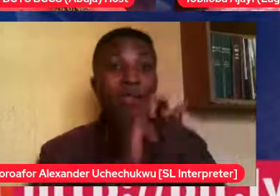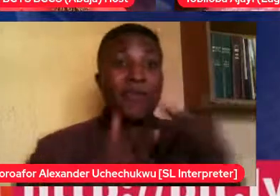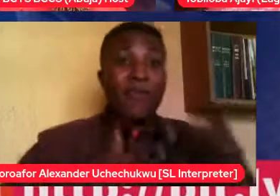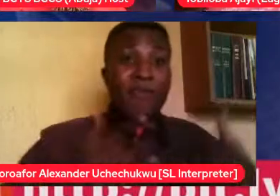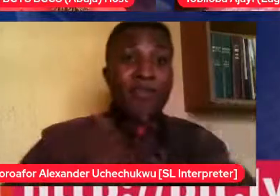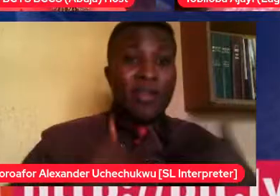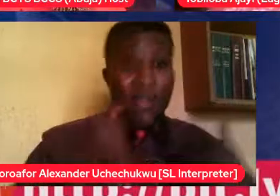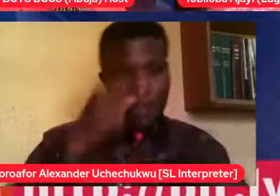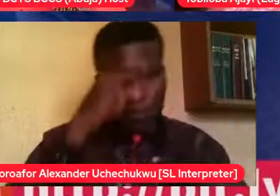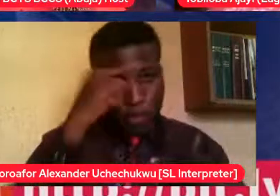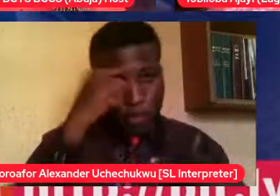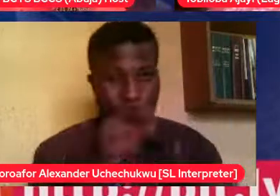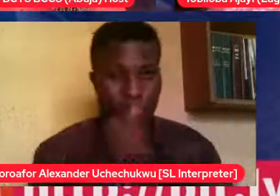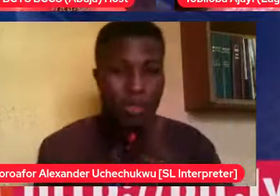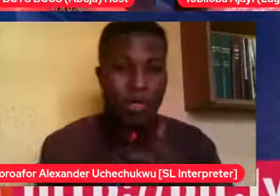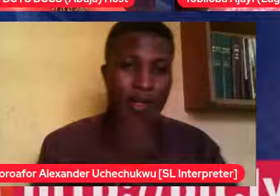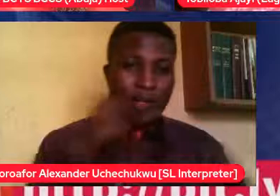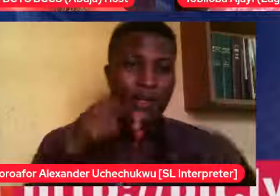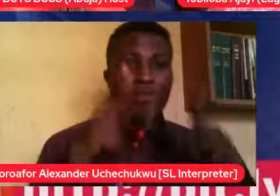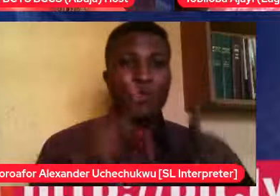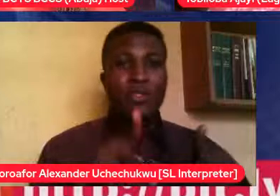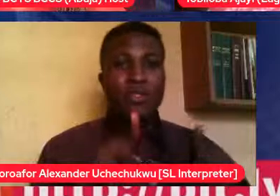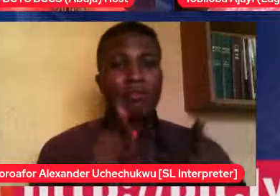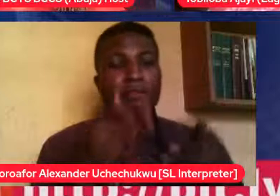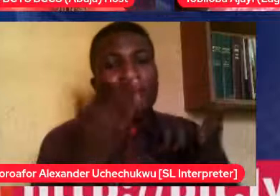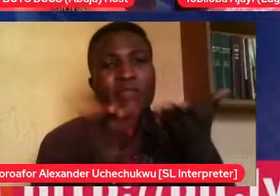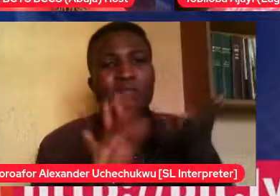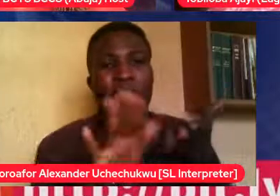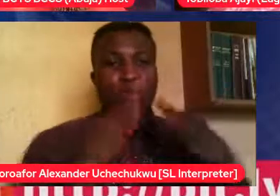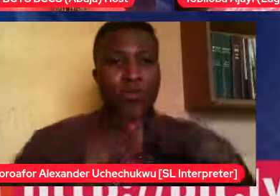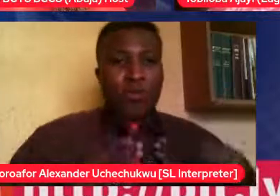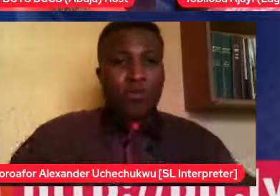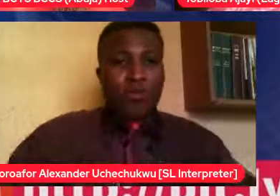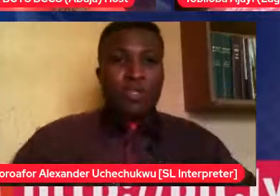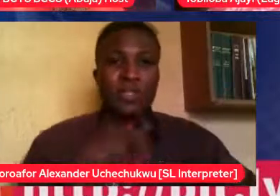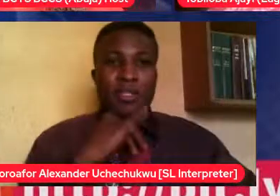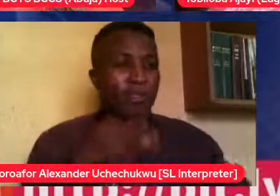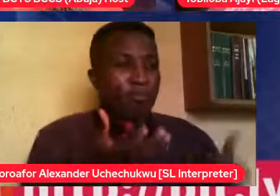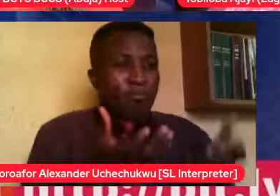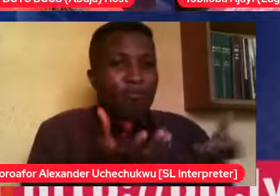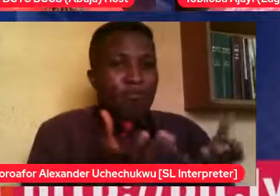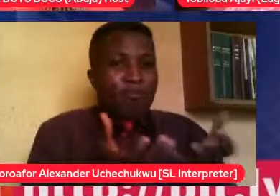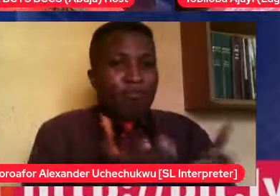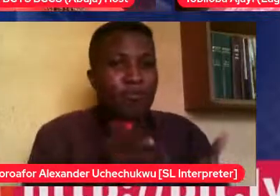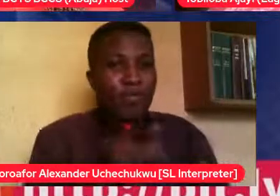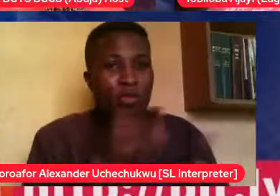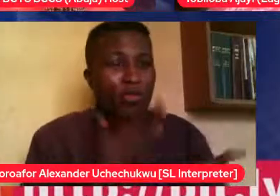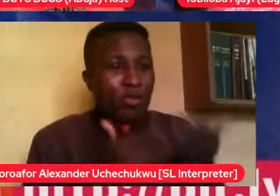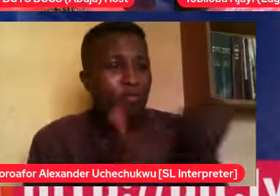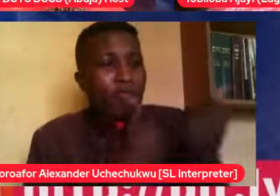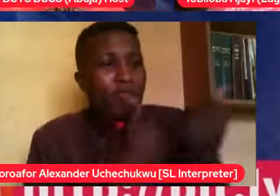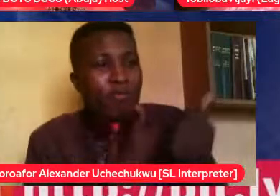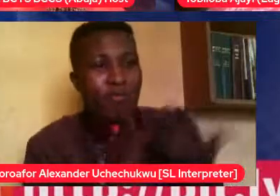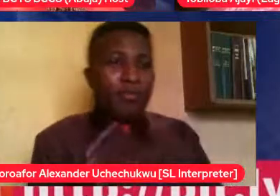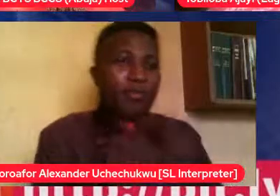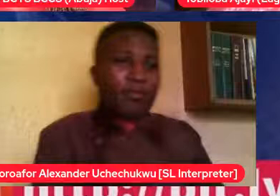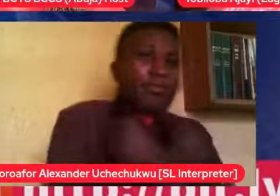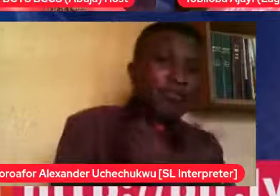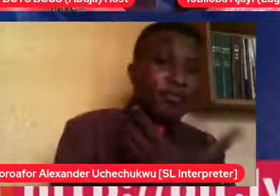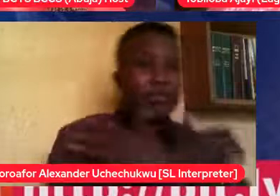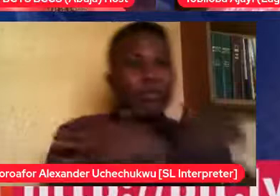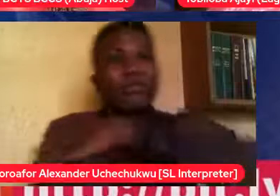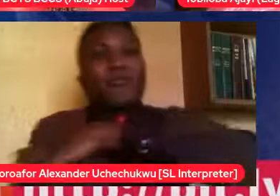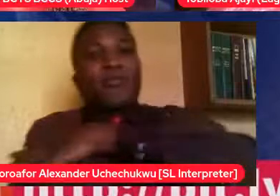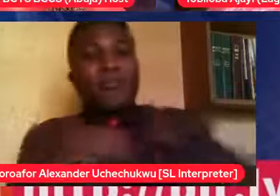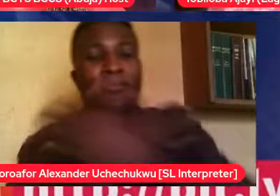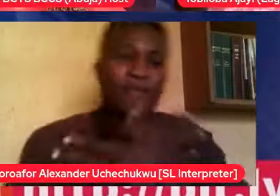body is longing for them. You want to touch them, you want to hold them. but because you know there are consequences for things like that for now,